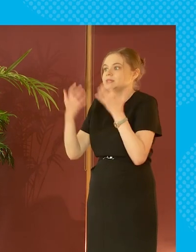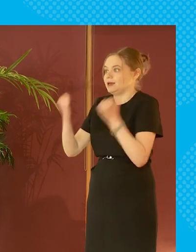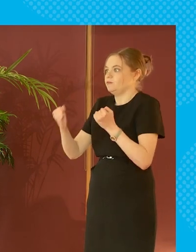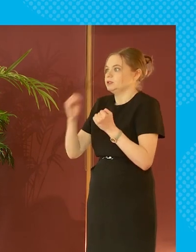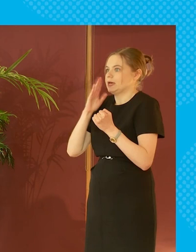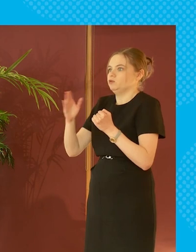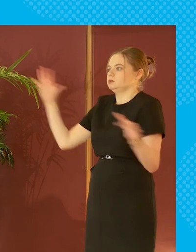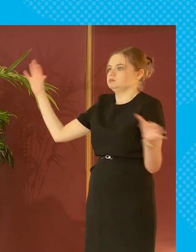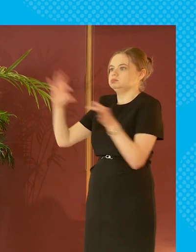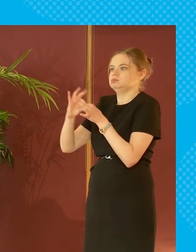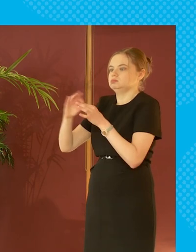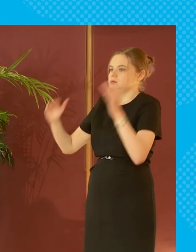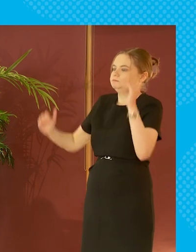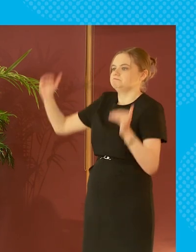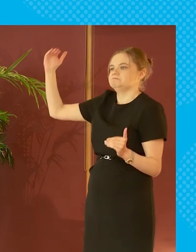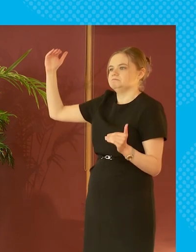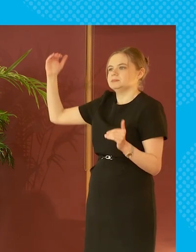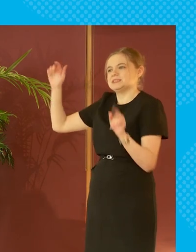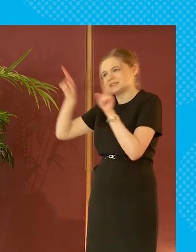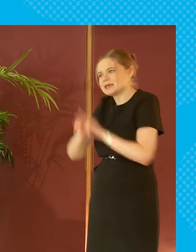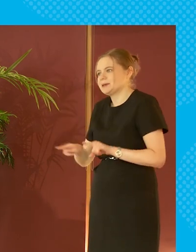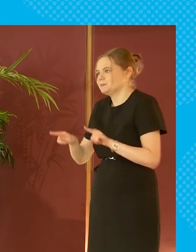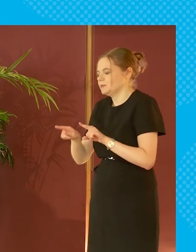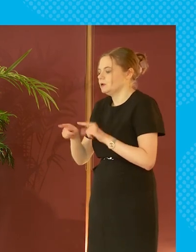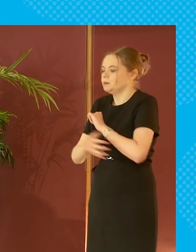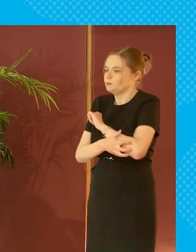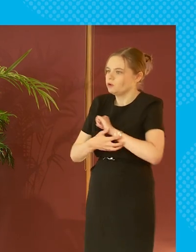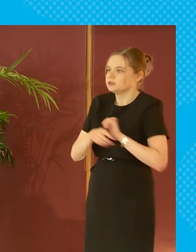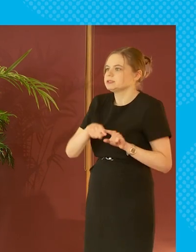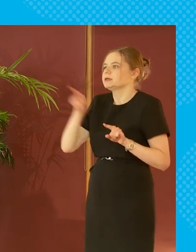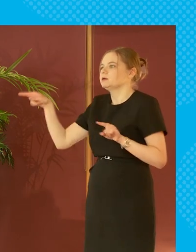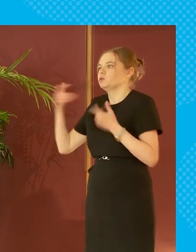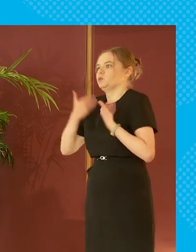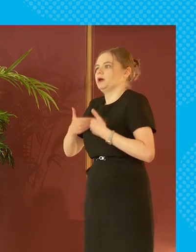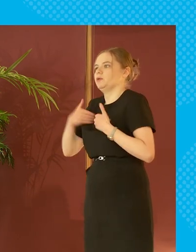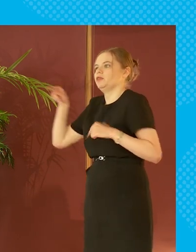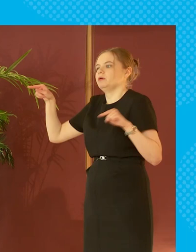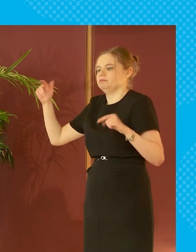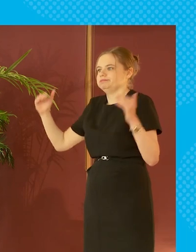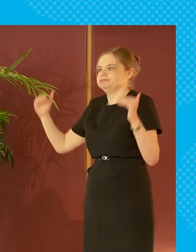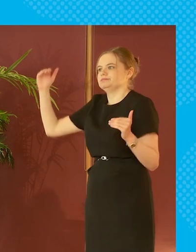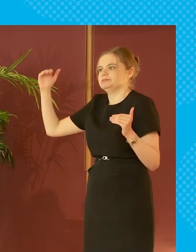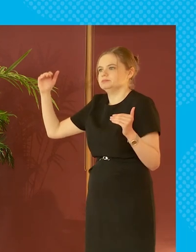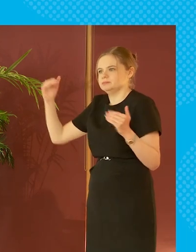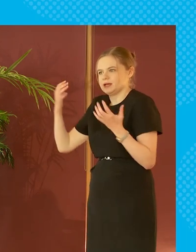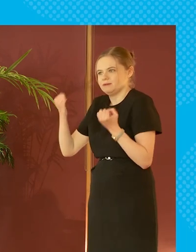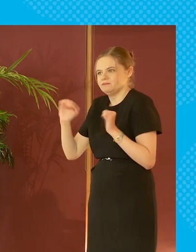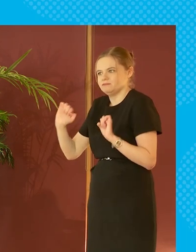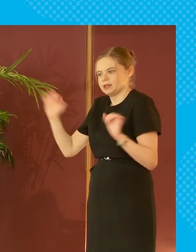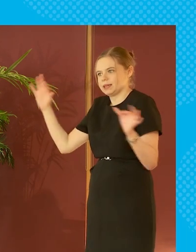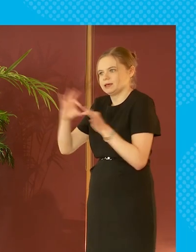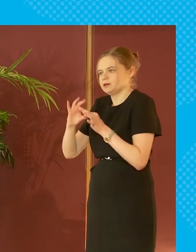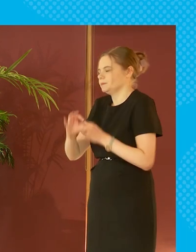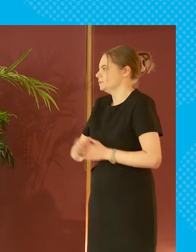correlation completely the same pattern between poverty and increasing um wealth